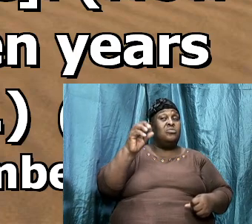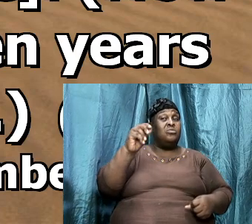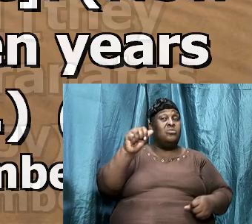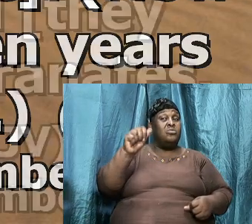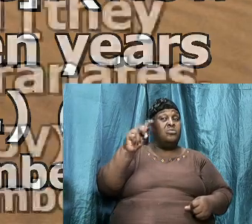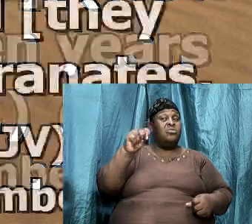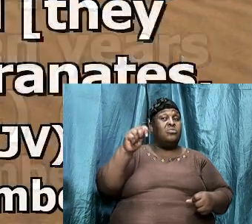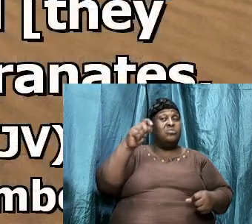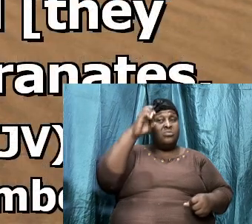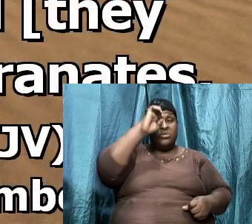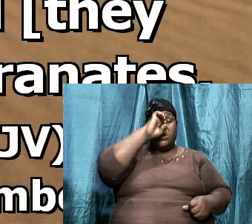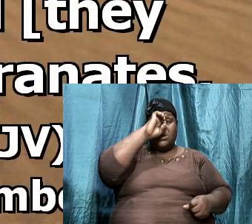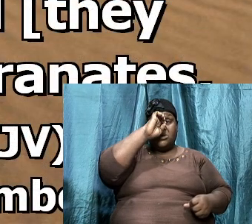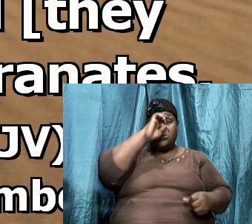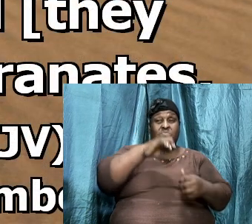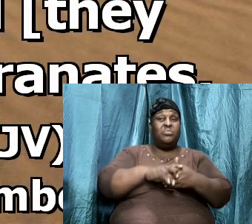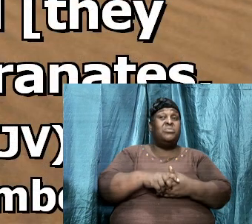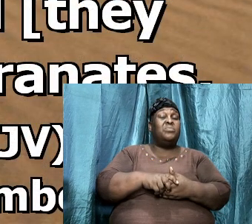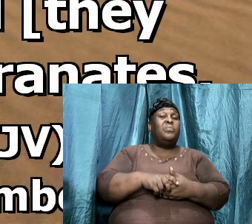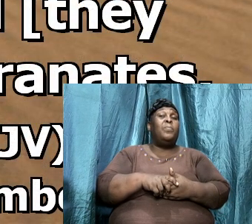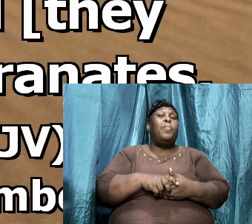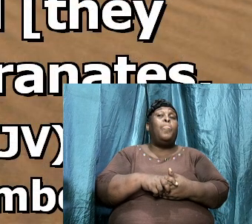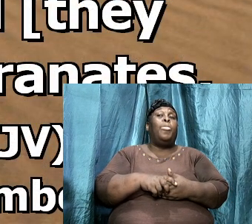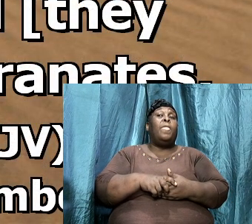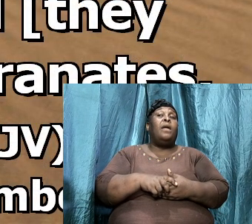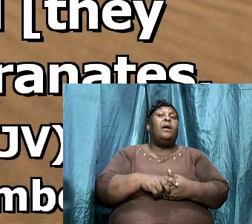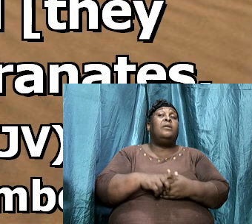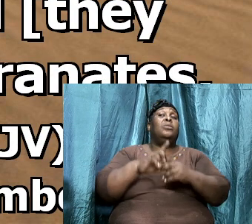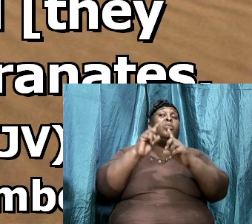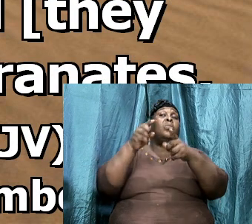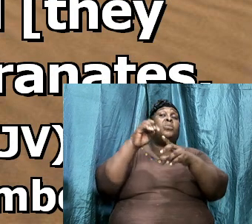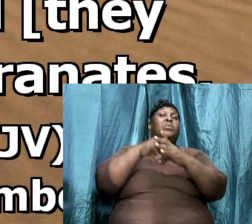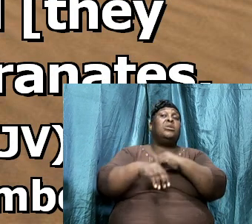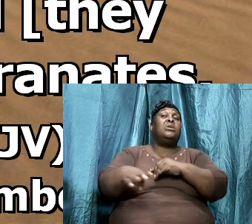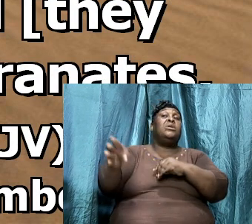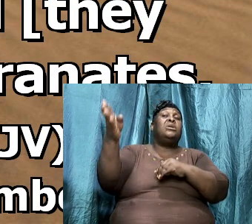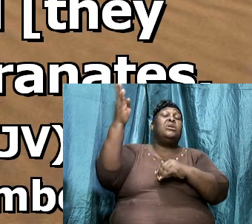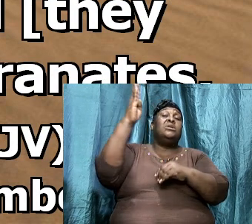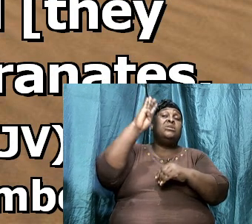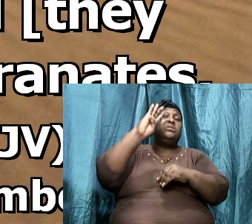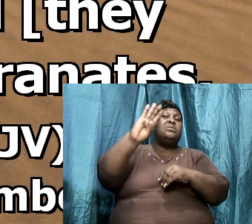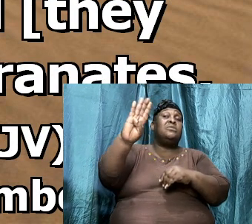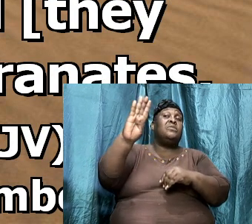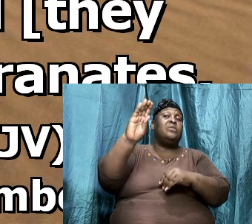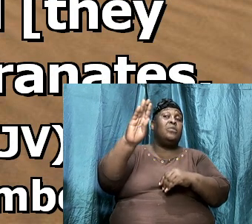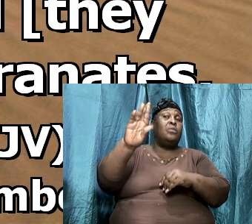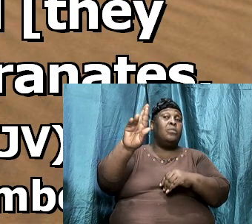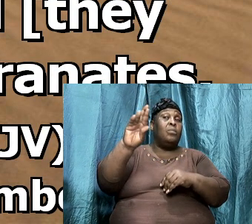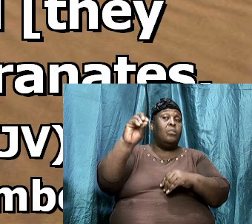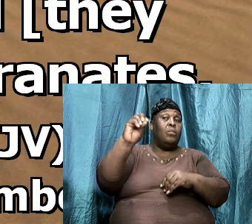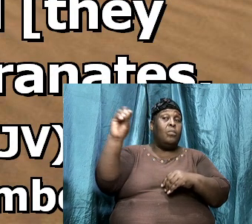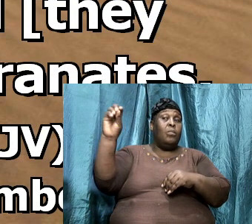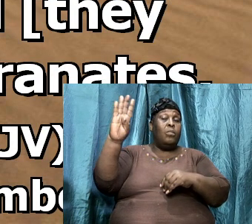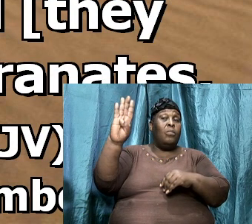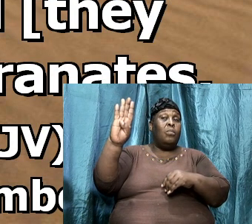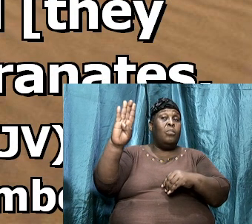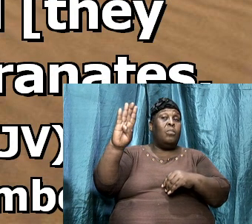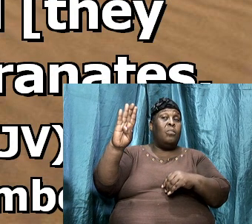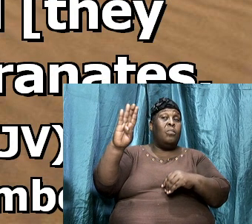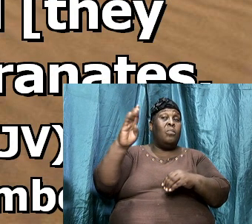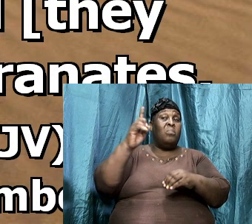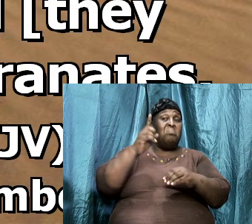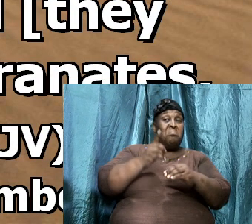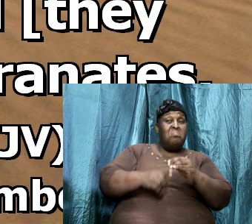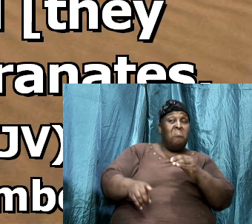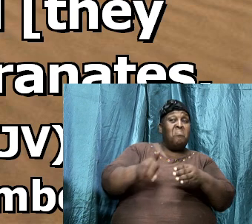And they ascended unto the brook of Eshkod, and cut down from